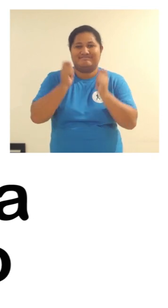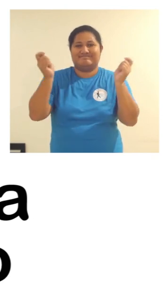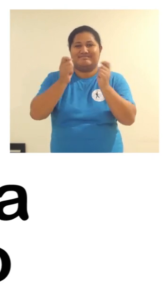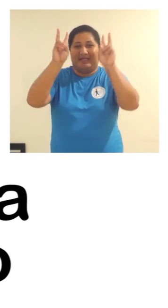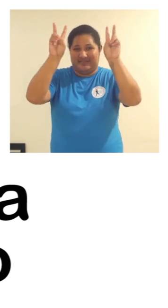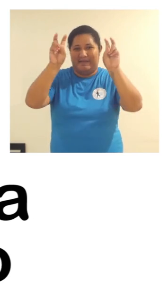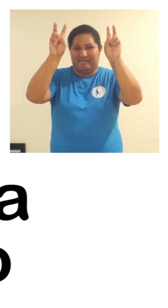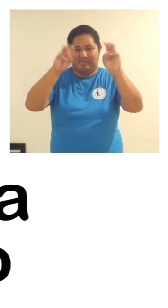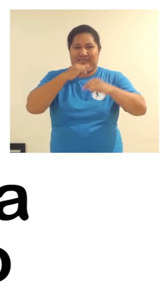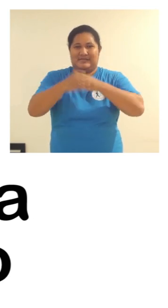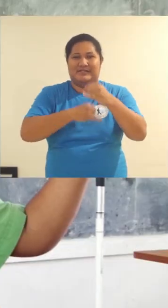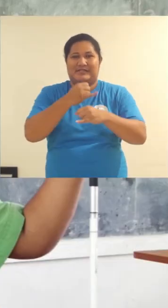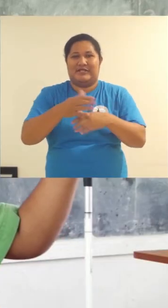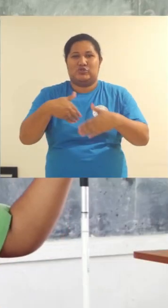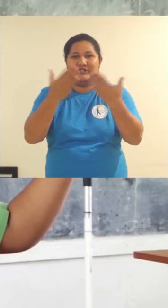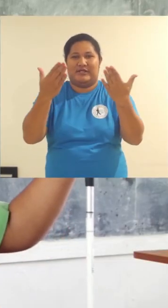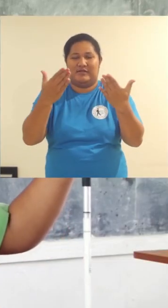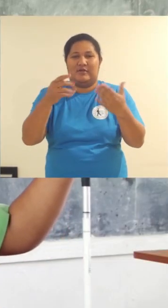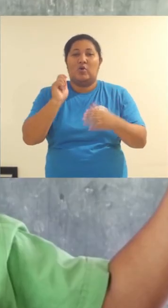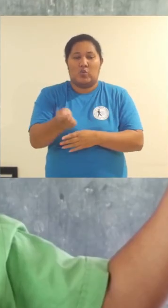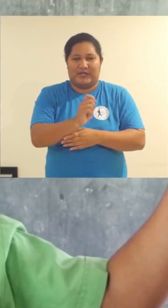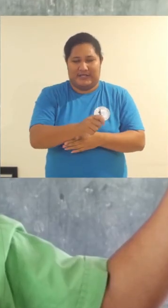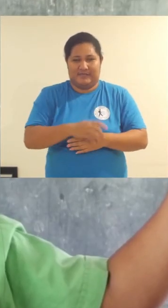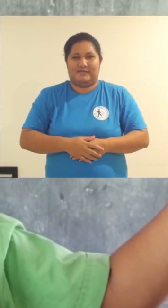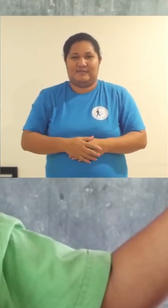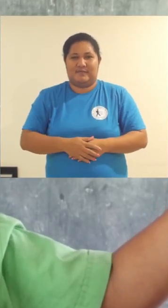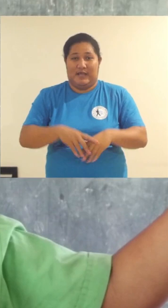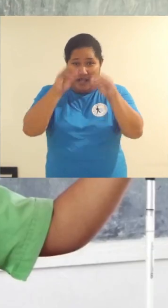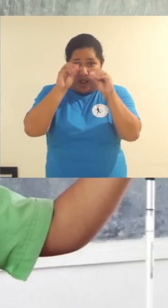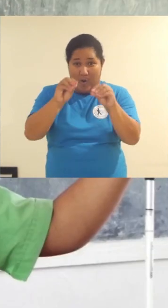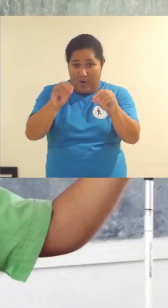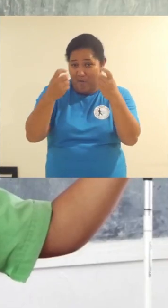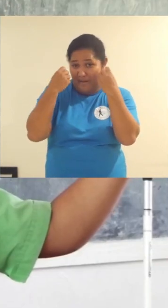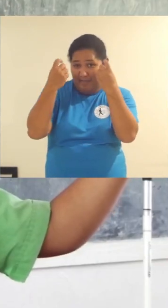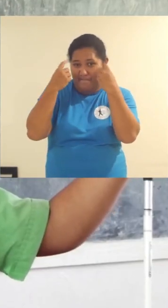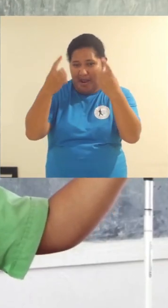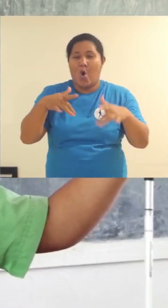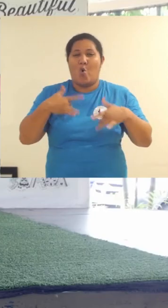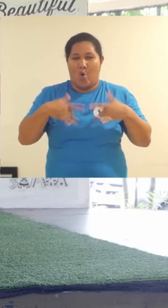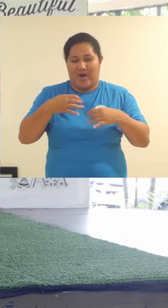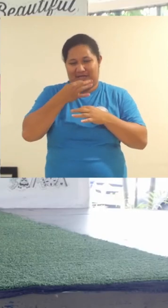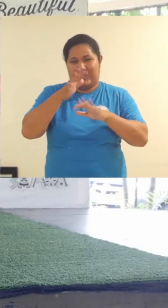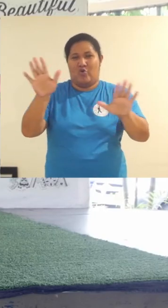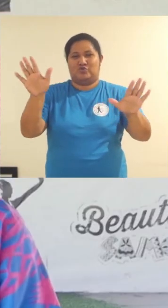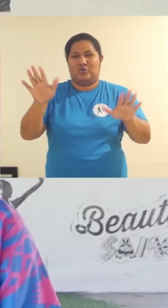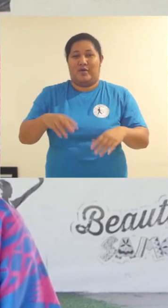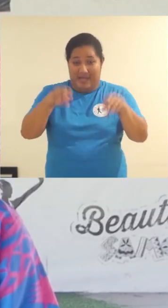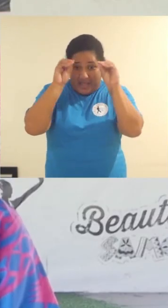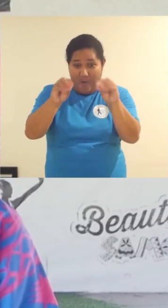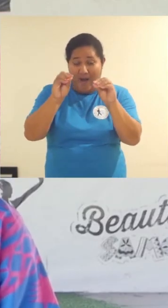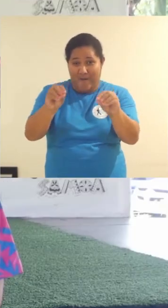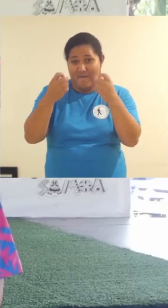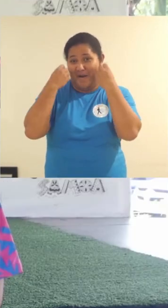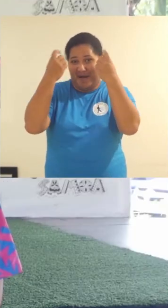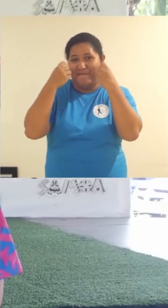told by my role to talk by my mama mama hola some of our Oh mama